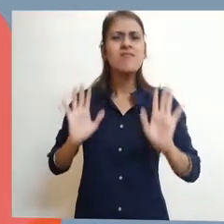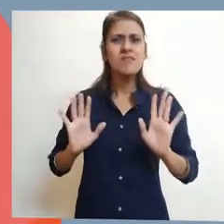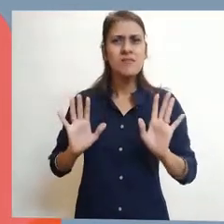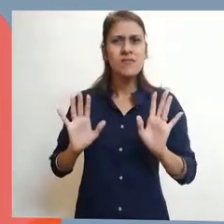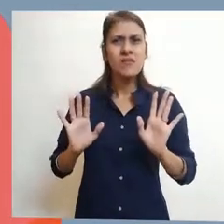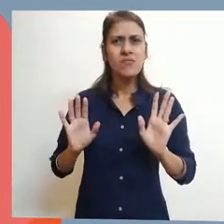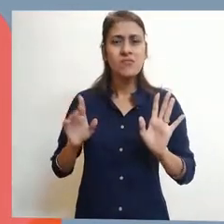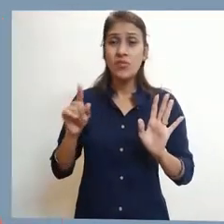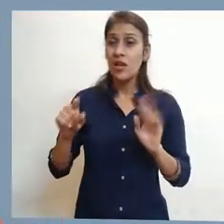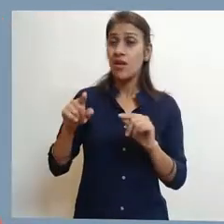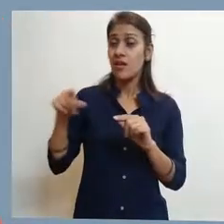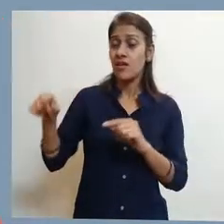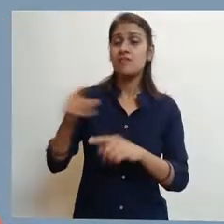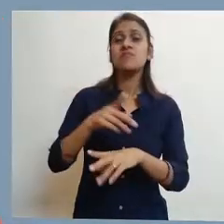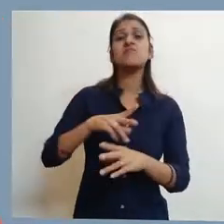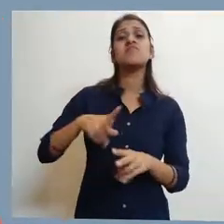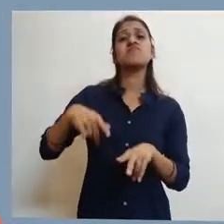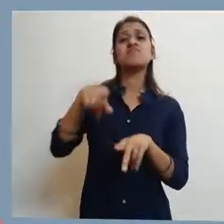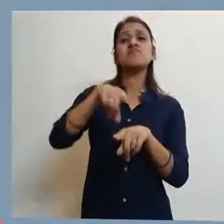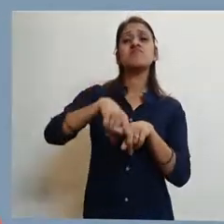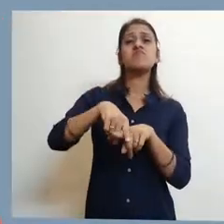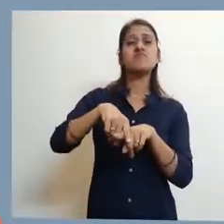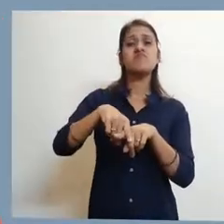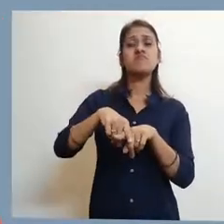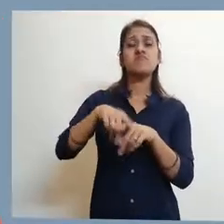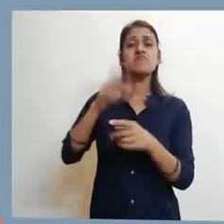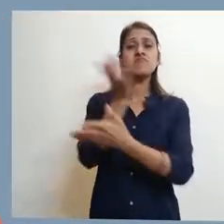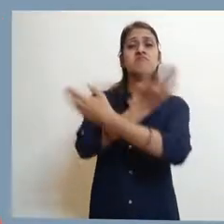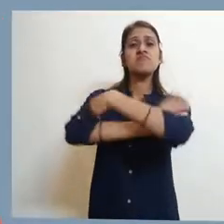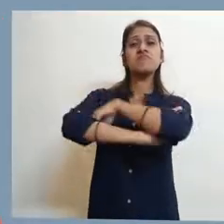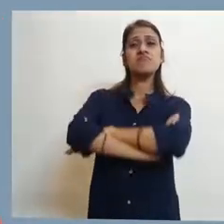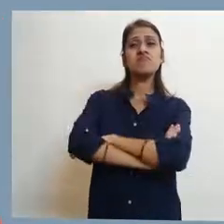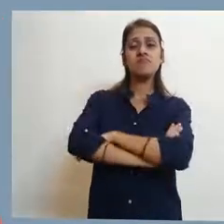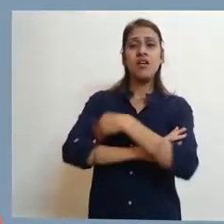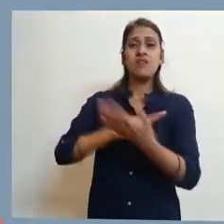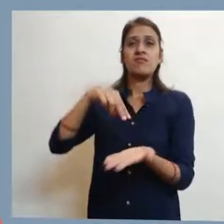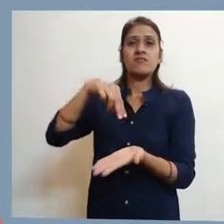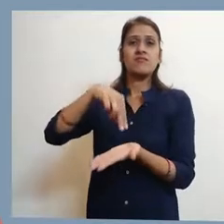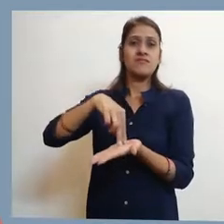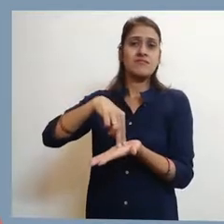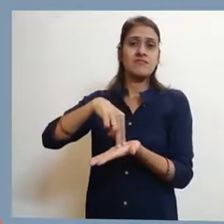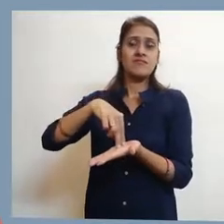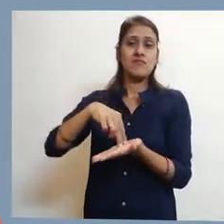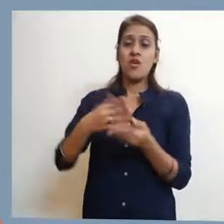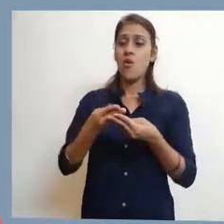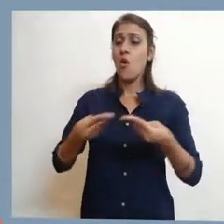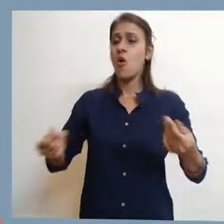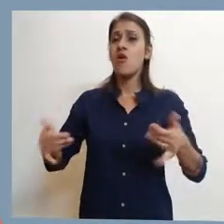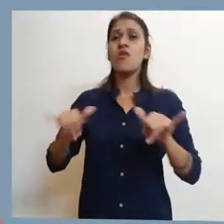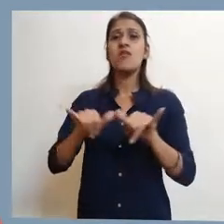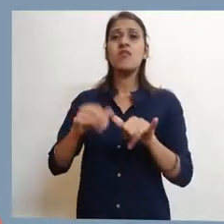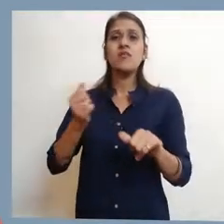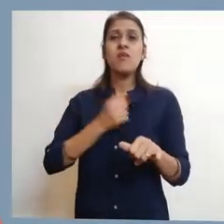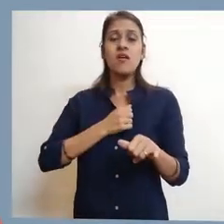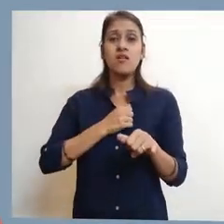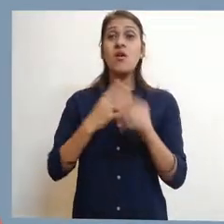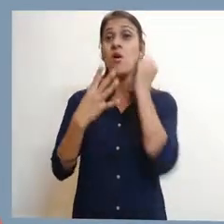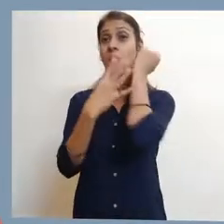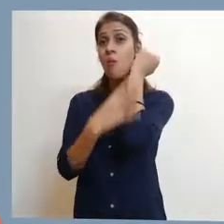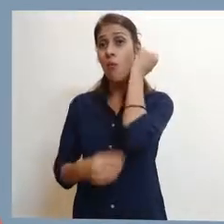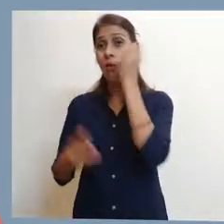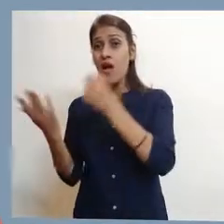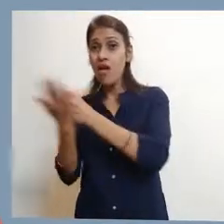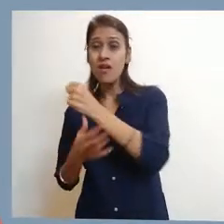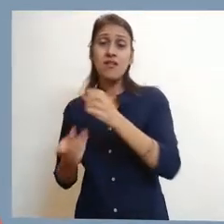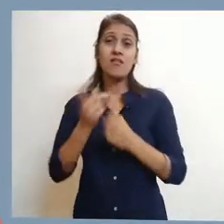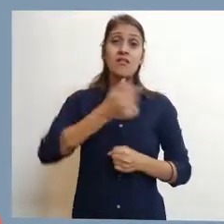farmer. Why yes, your patch surely ends just there. This land is all mine. And